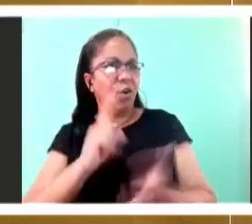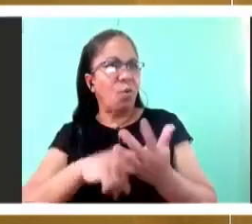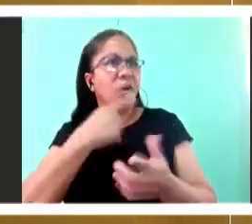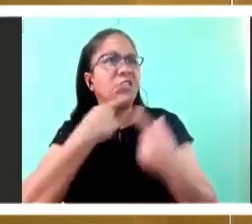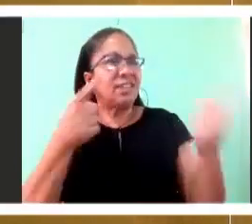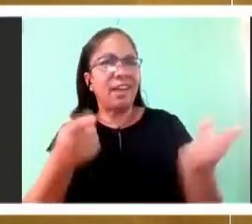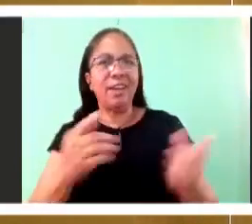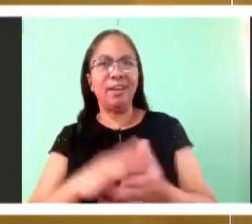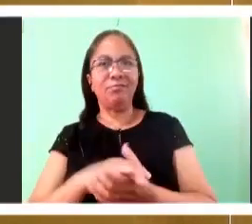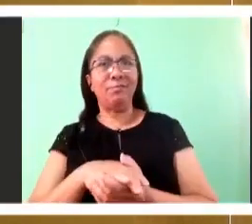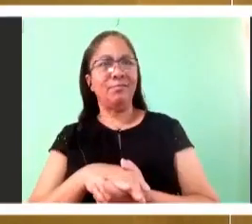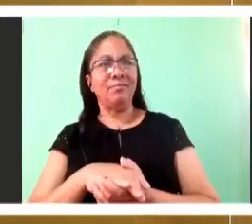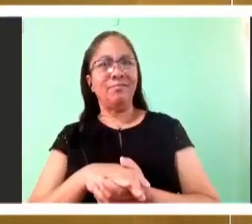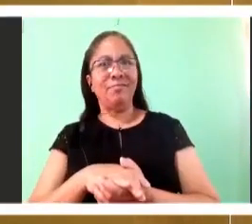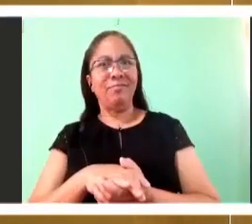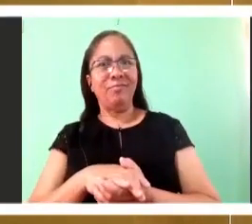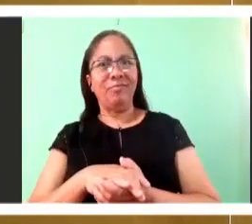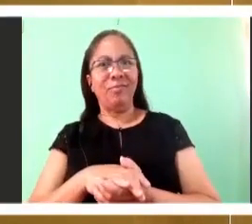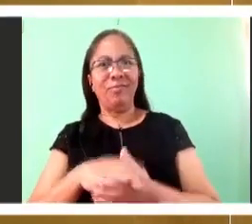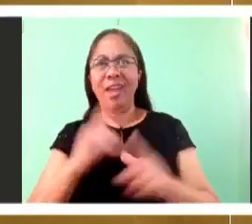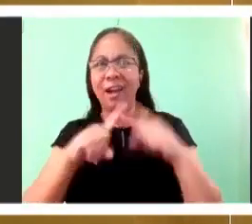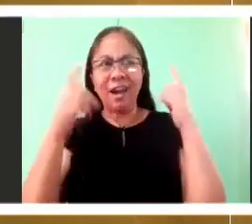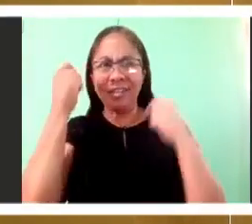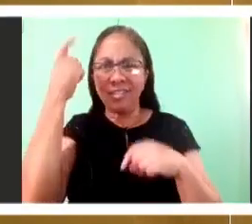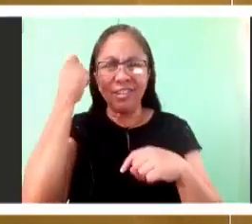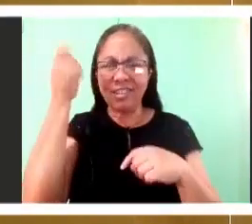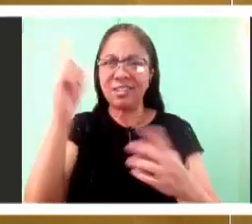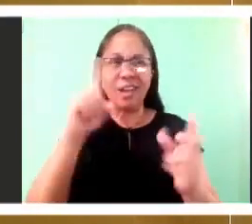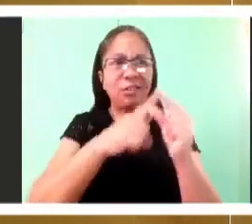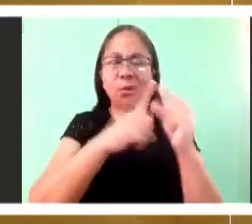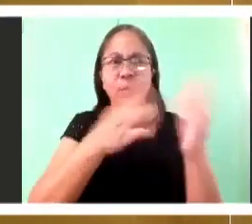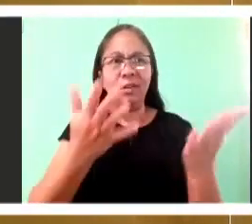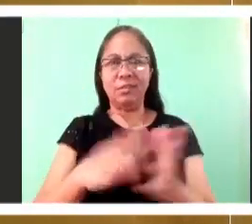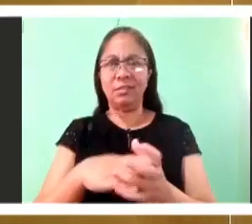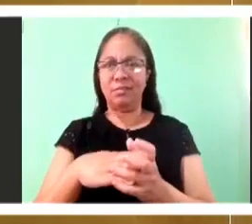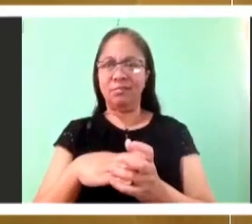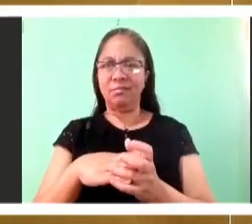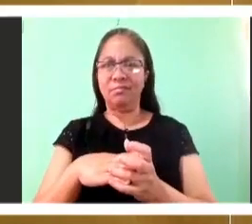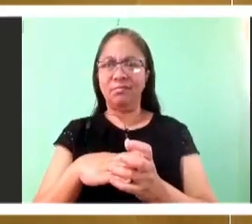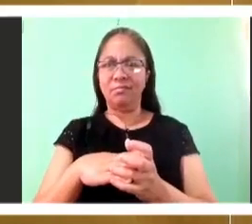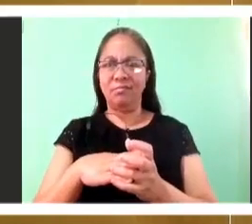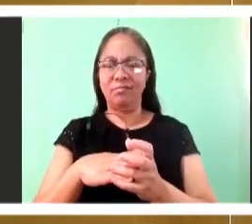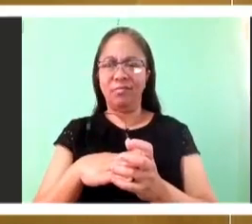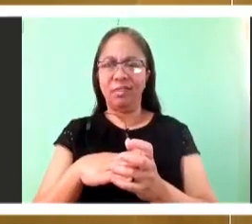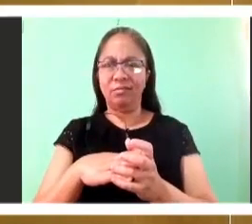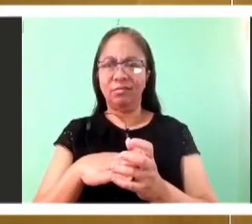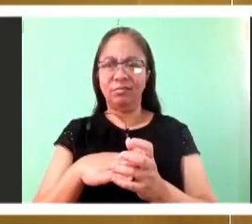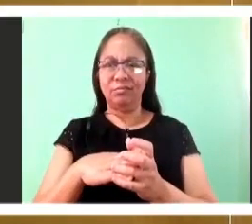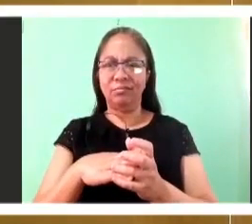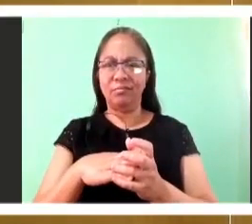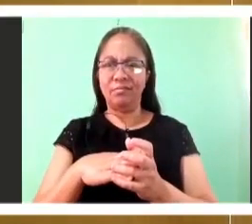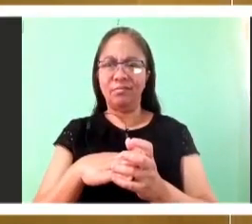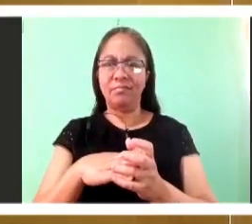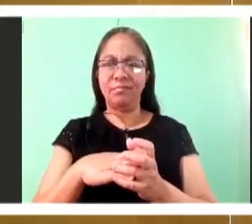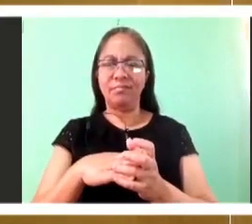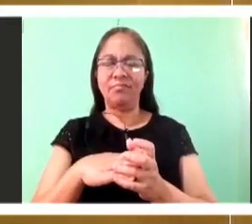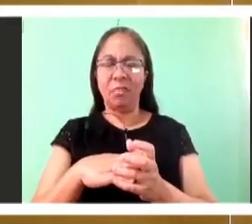But hear what? I believe in you. And I believe that you are the Holy One of God.